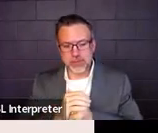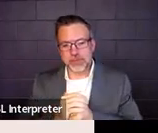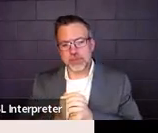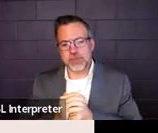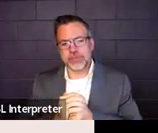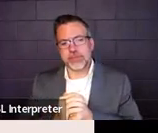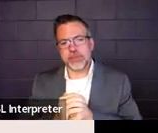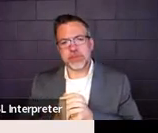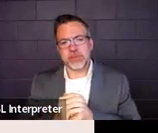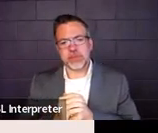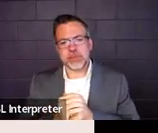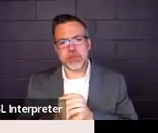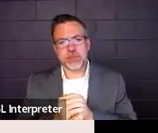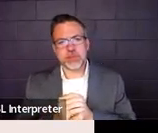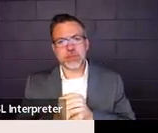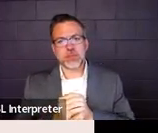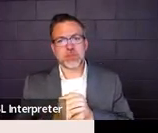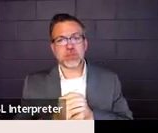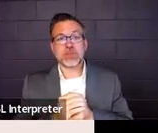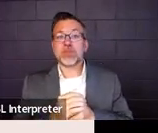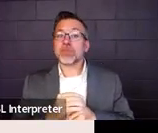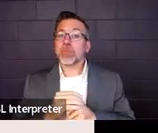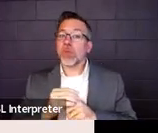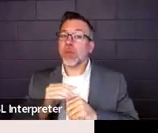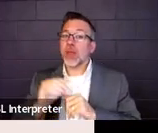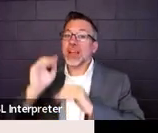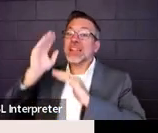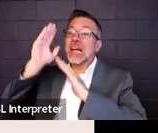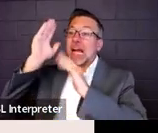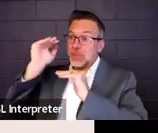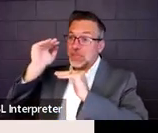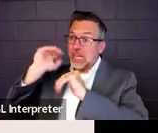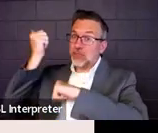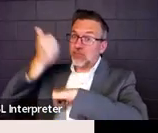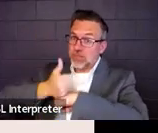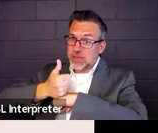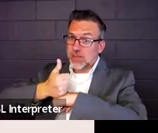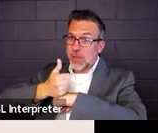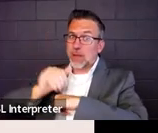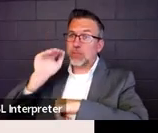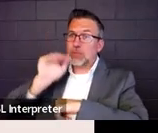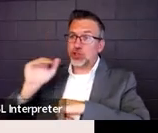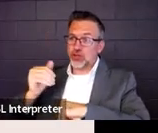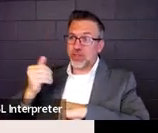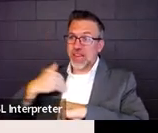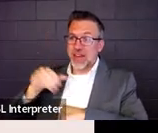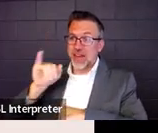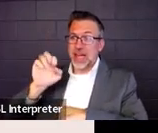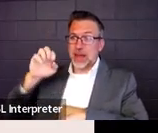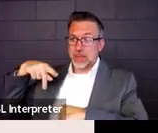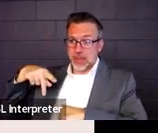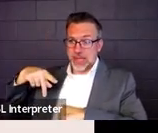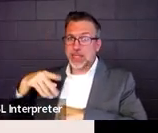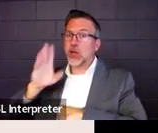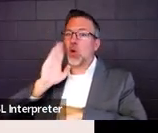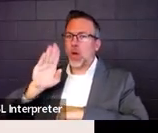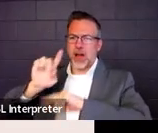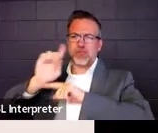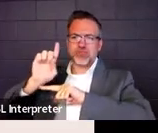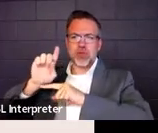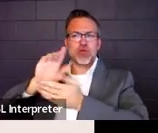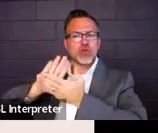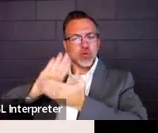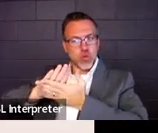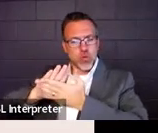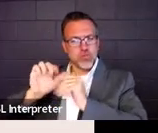It is the full expectation that children with IEPs will attend school for a full